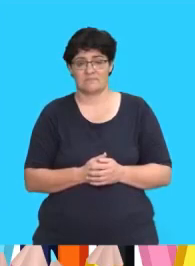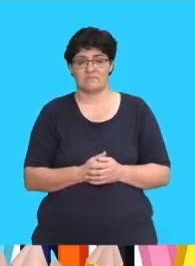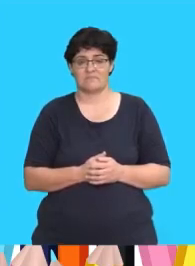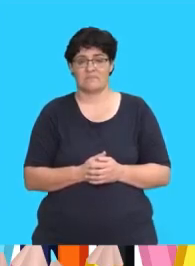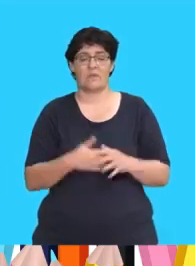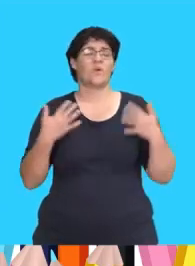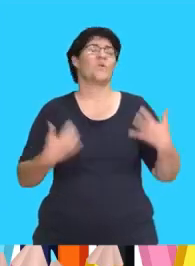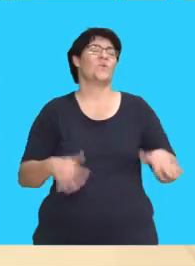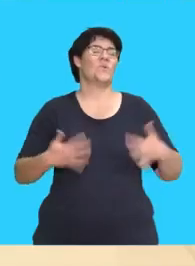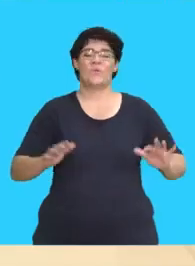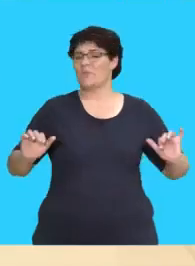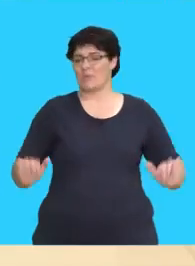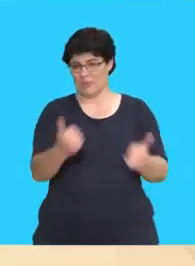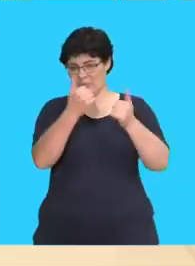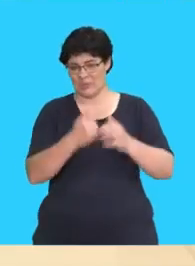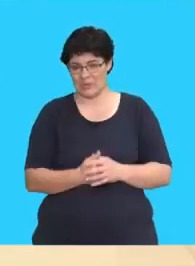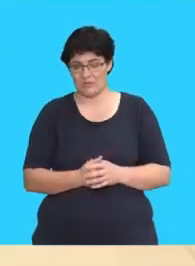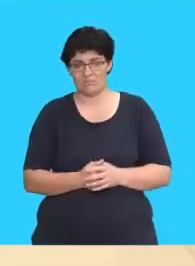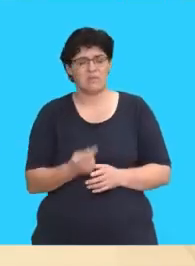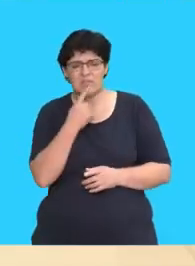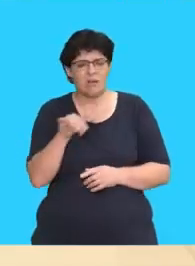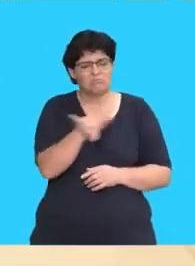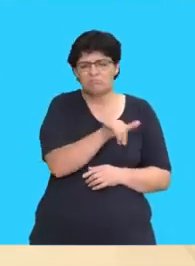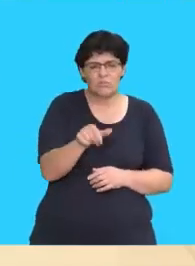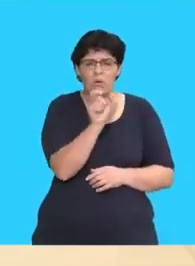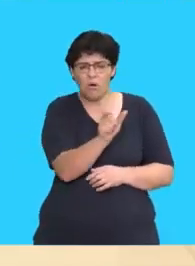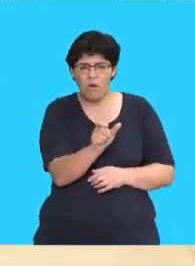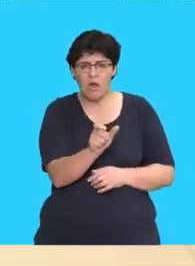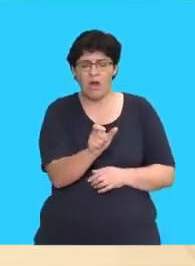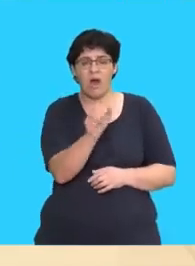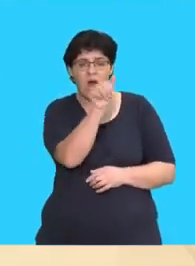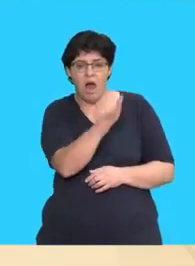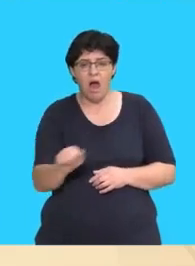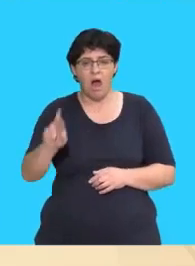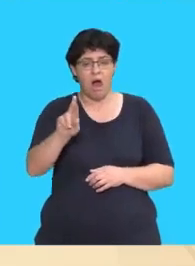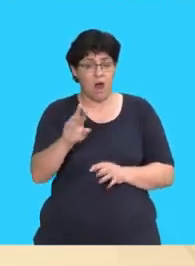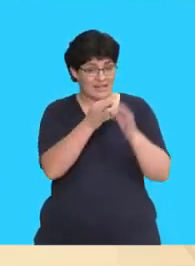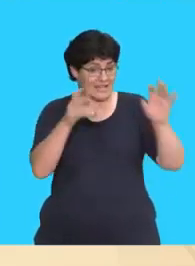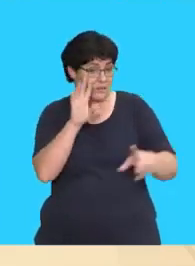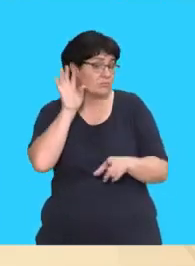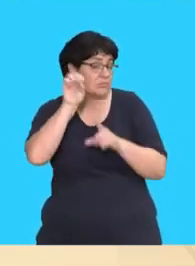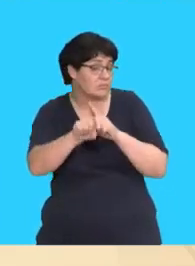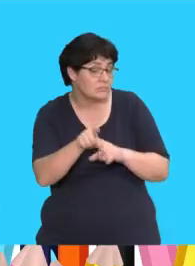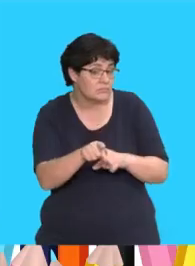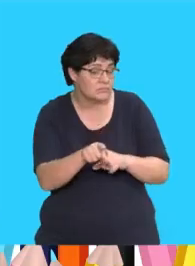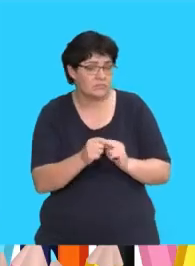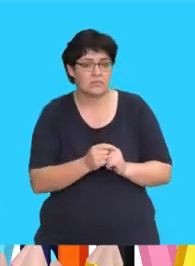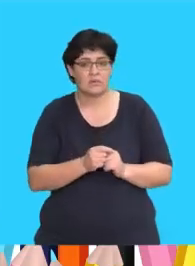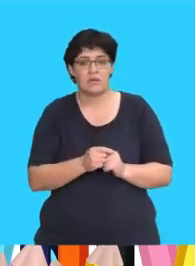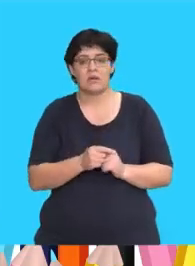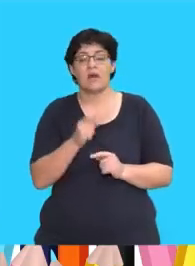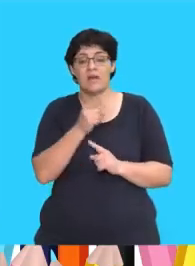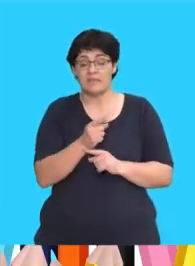Well done! Tell me which two words have the R sound in this sentence. The